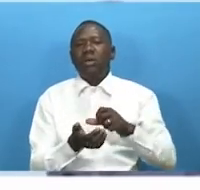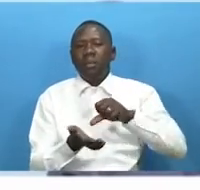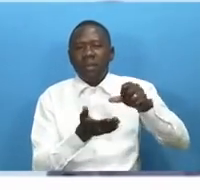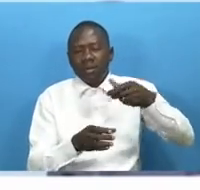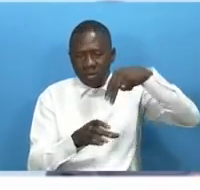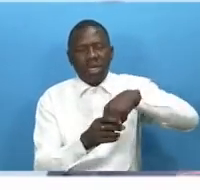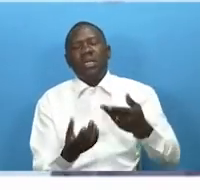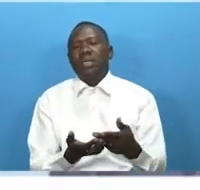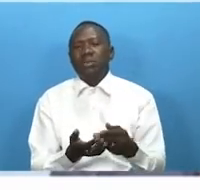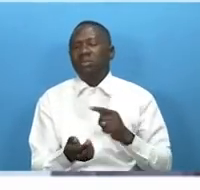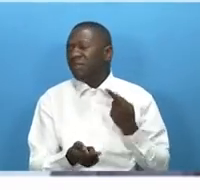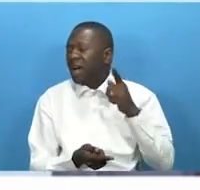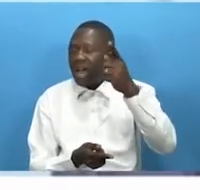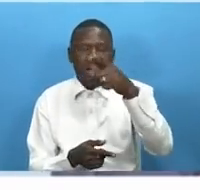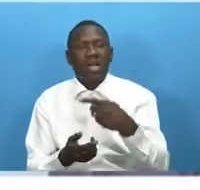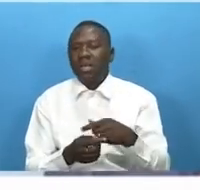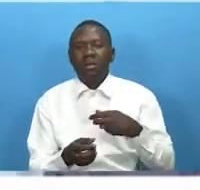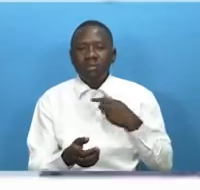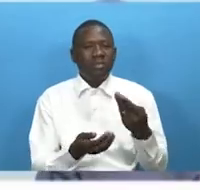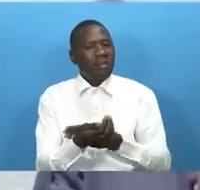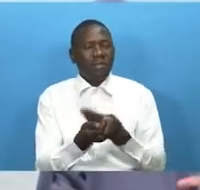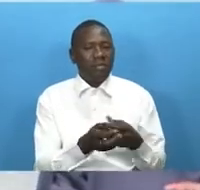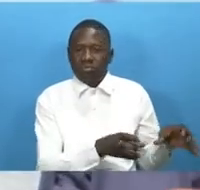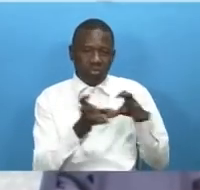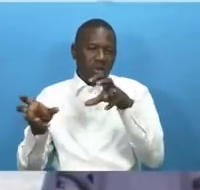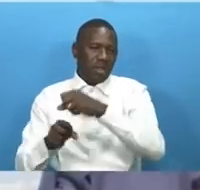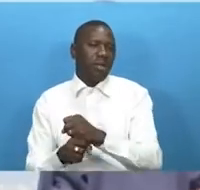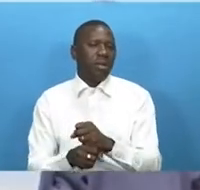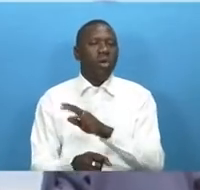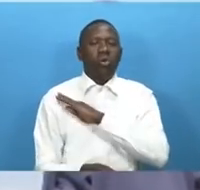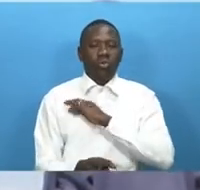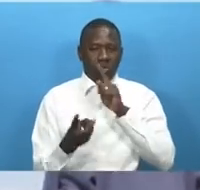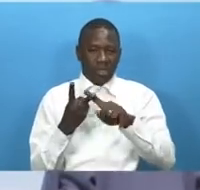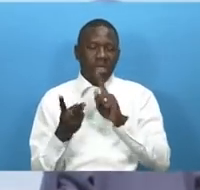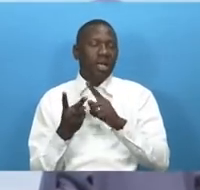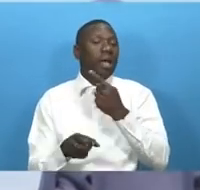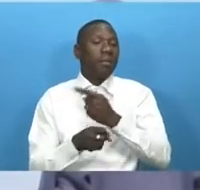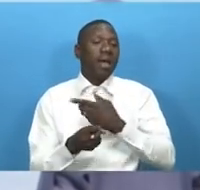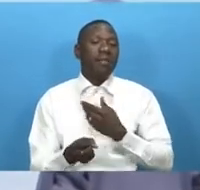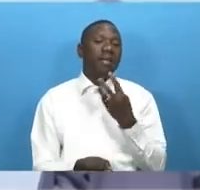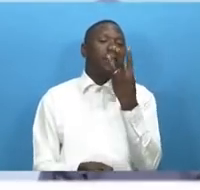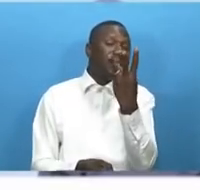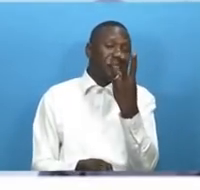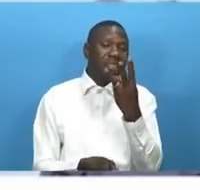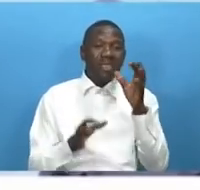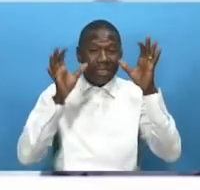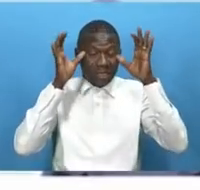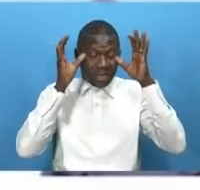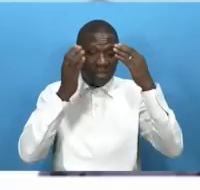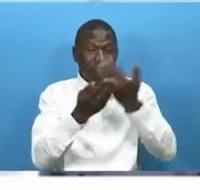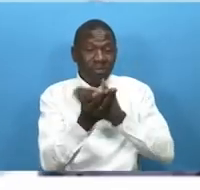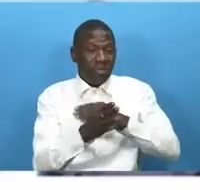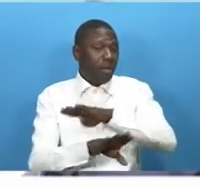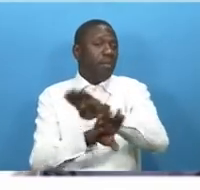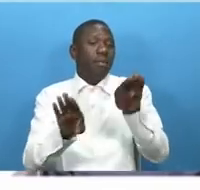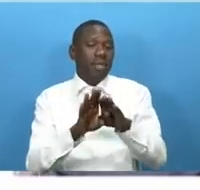also the gambia has three chinese-owned fish mill and oil factories located in sanyang kartong and gunju